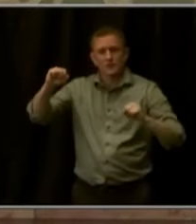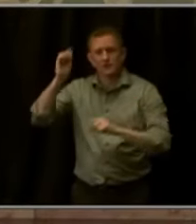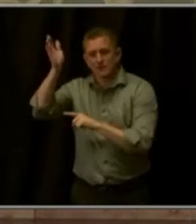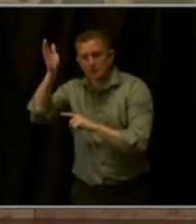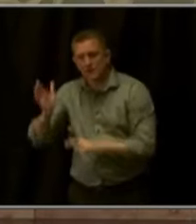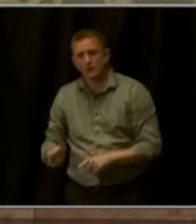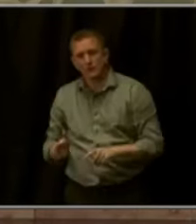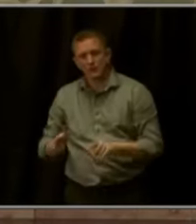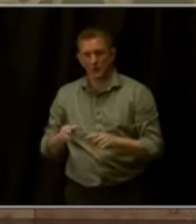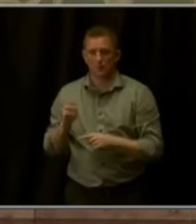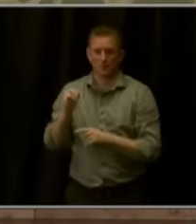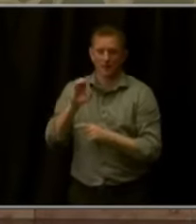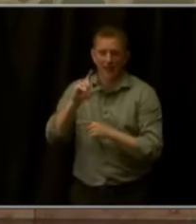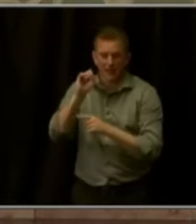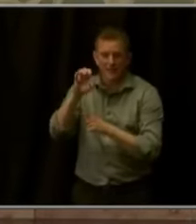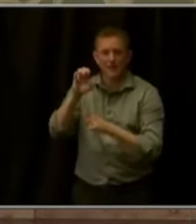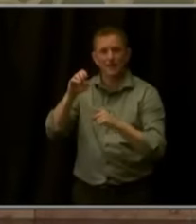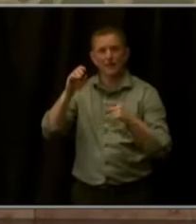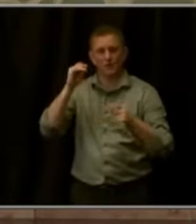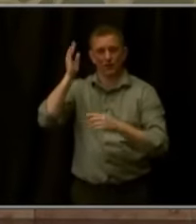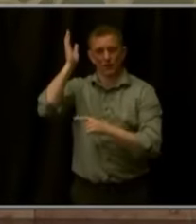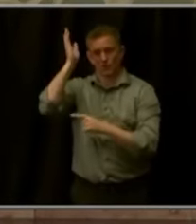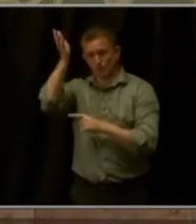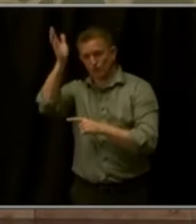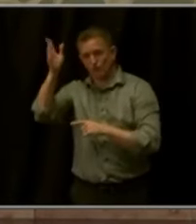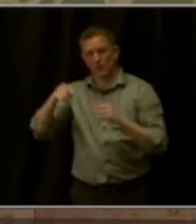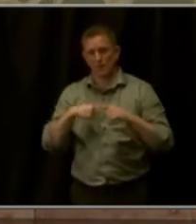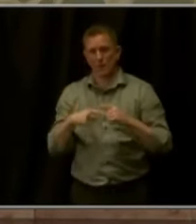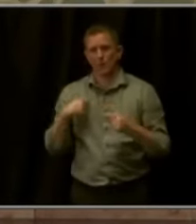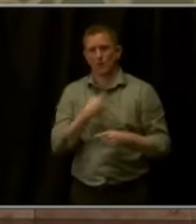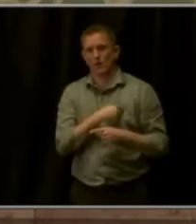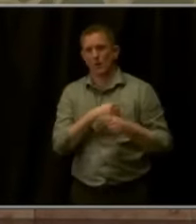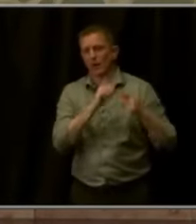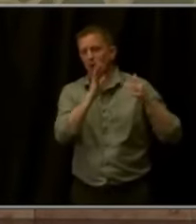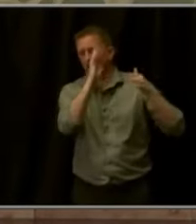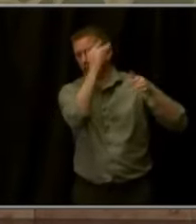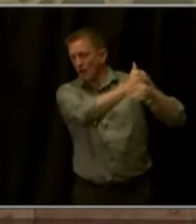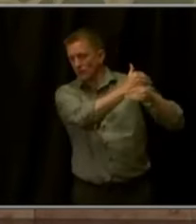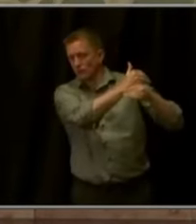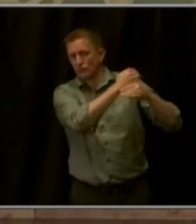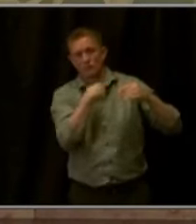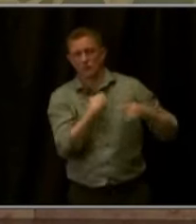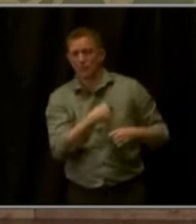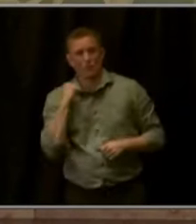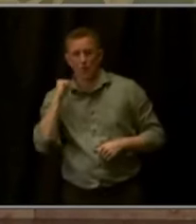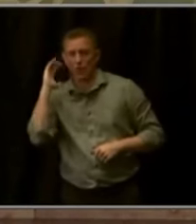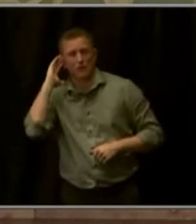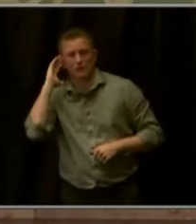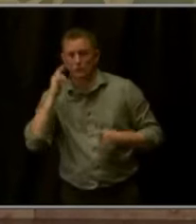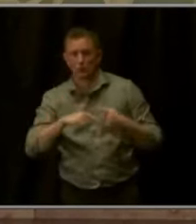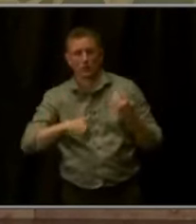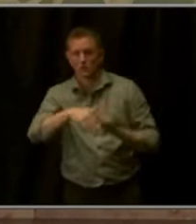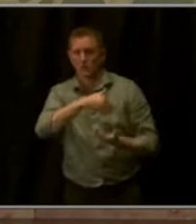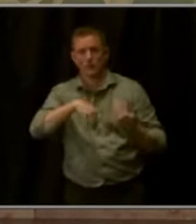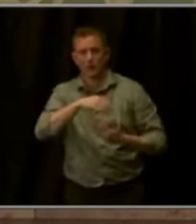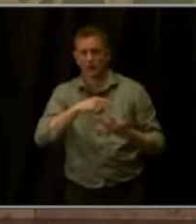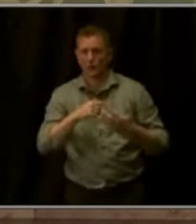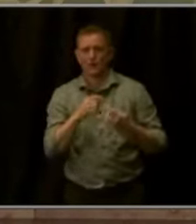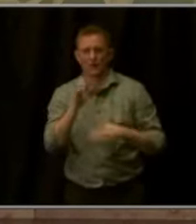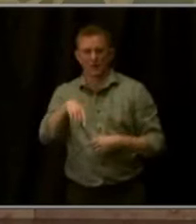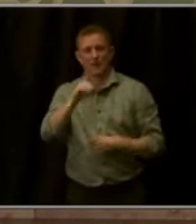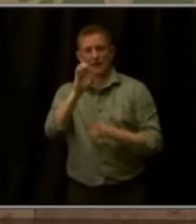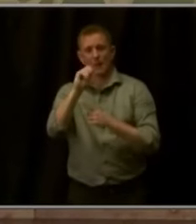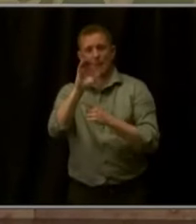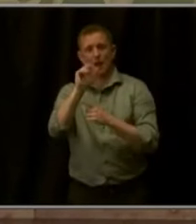remarks, when we lose that ability to listen to one another, we see the cracks in our democracy and civil society widen